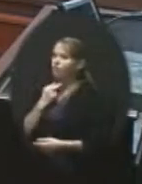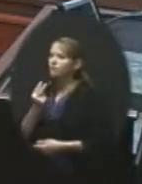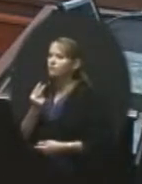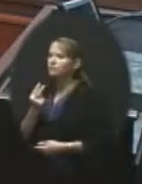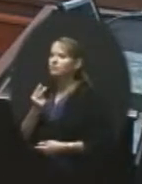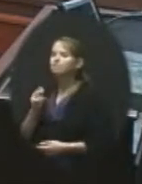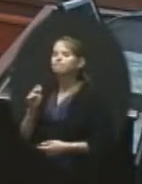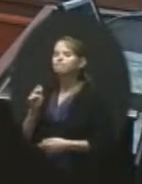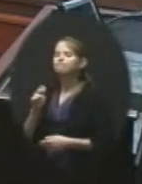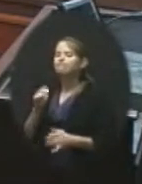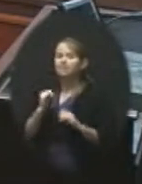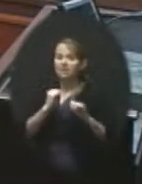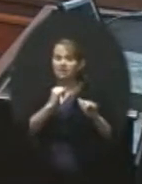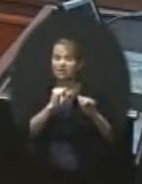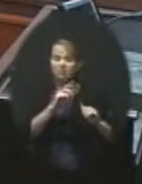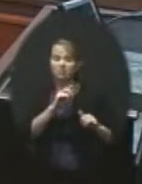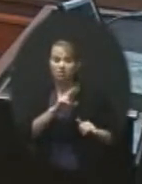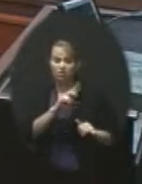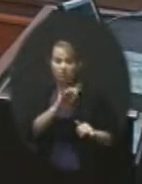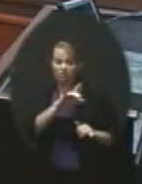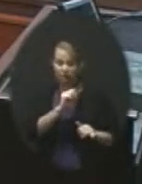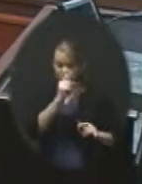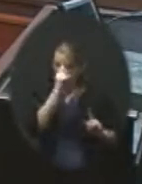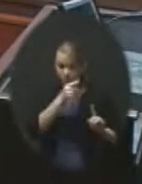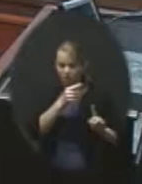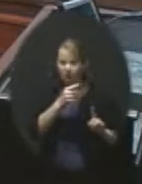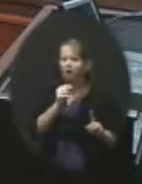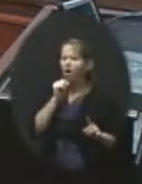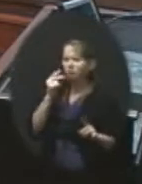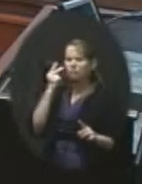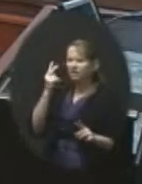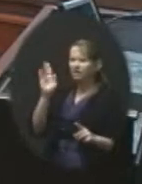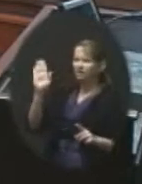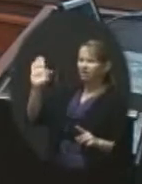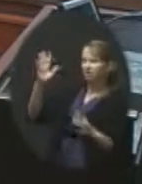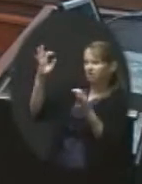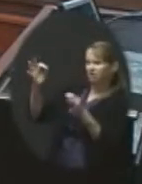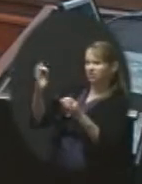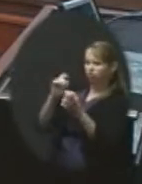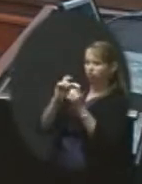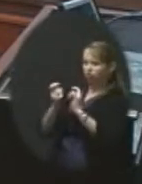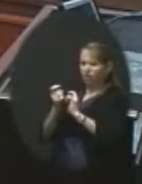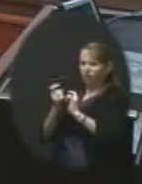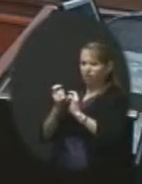point, I don't see it really changing how we operate for the most part.